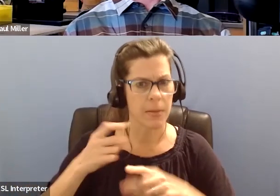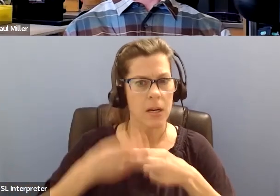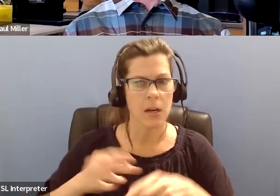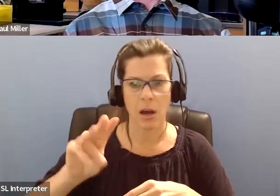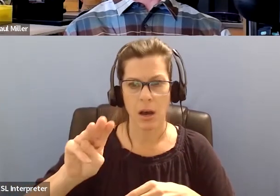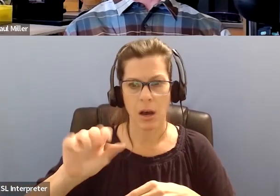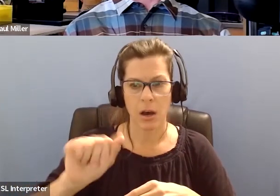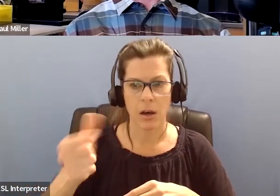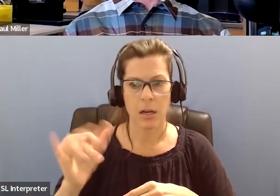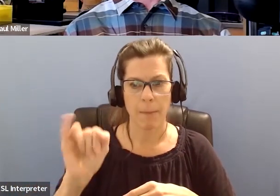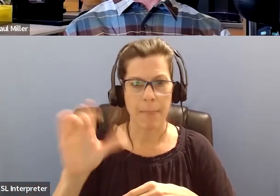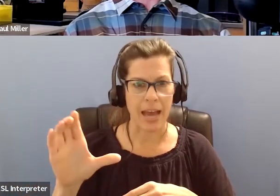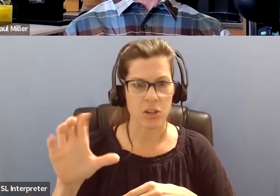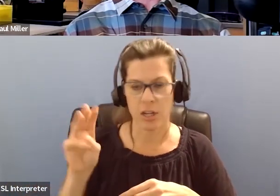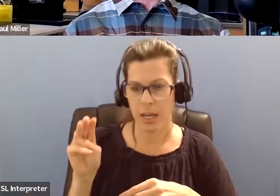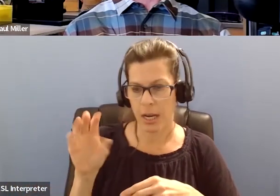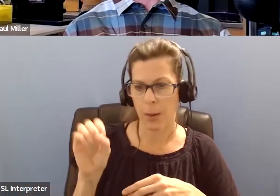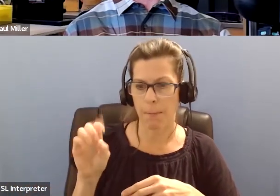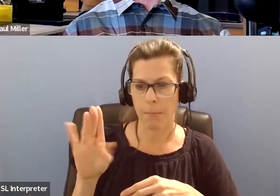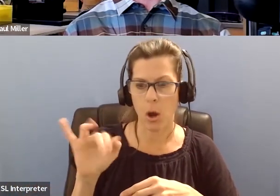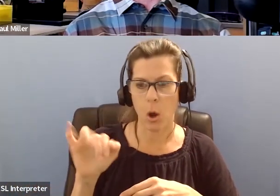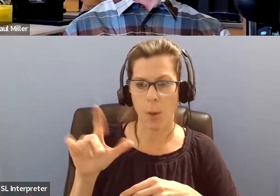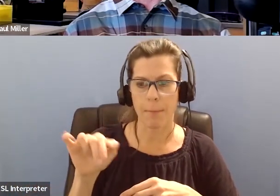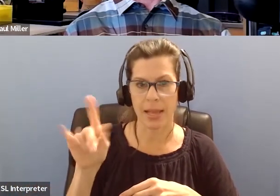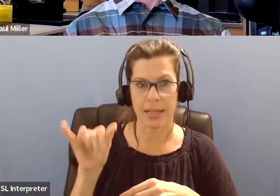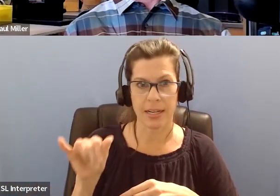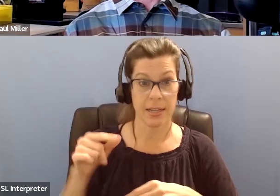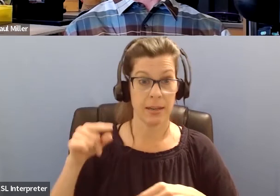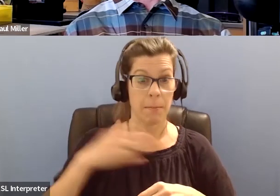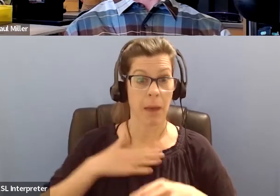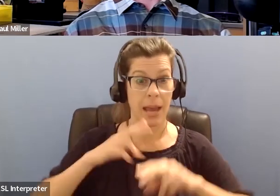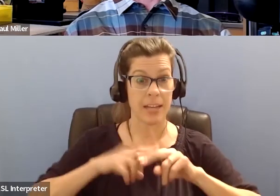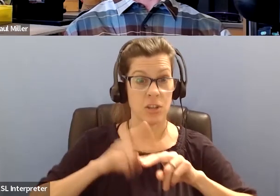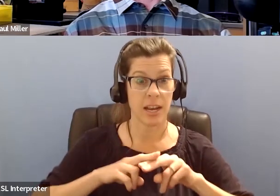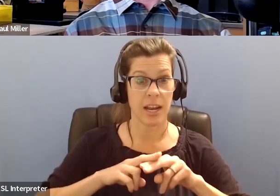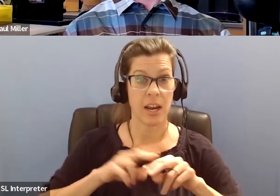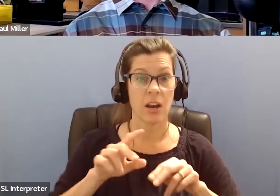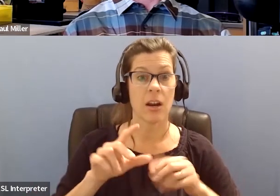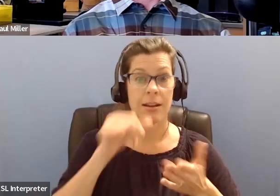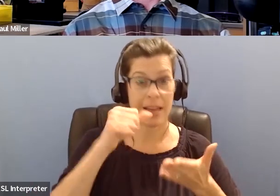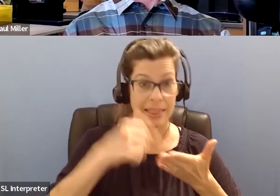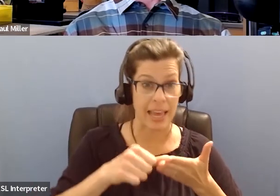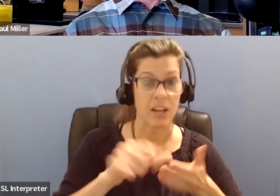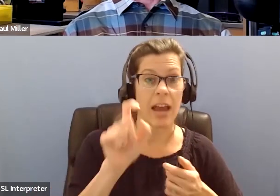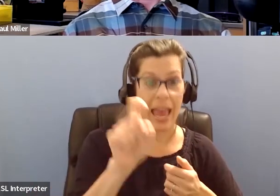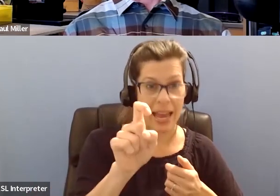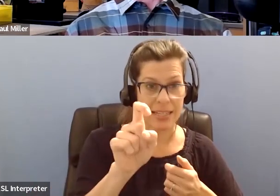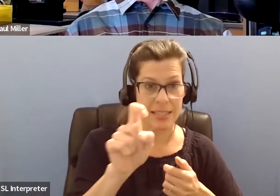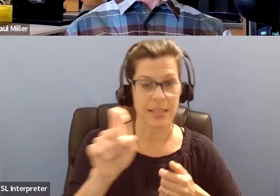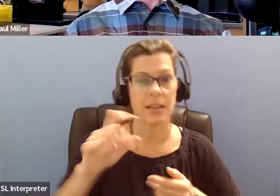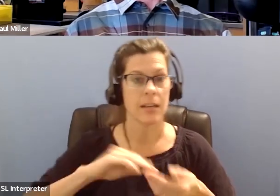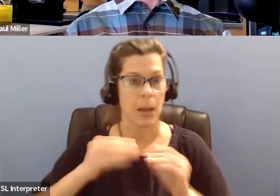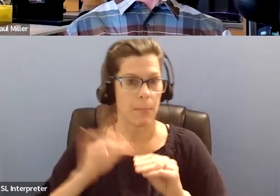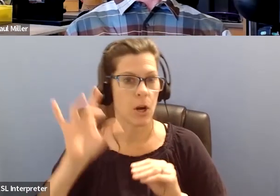They've got a full range of chairs, but this one is called the X8. So it's the X8 magic mobility. Yeah.